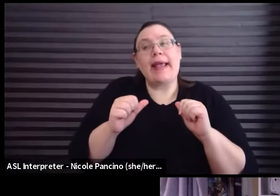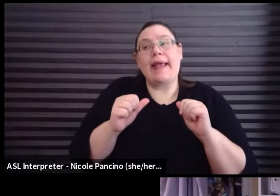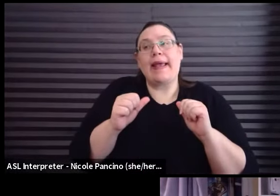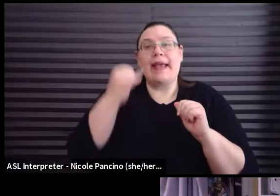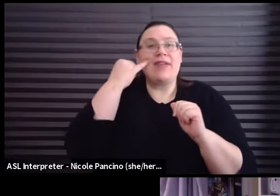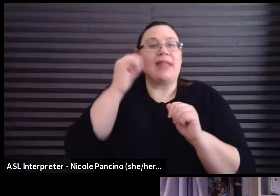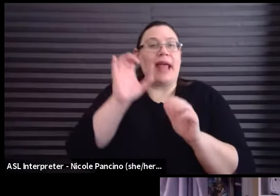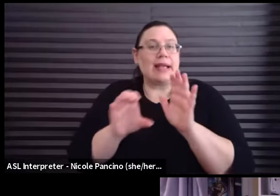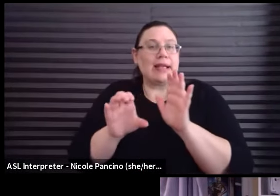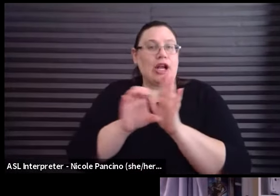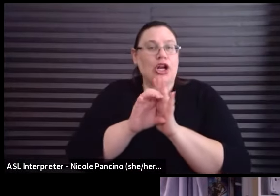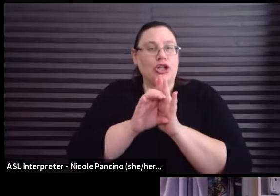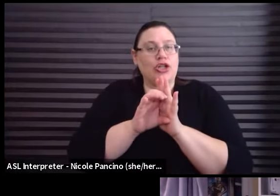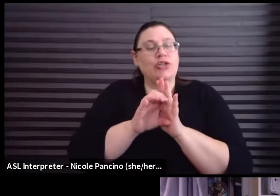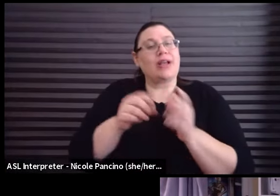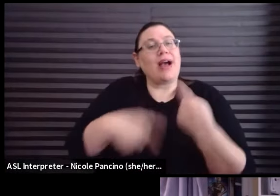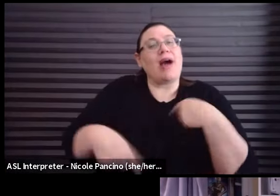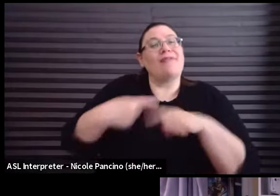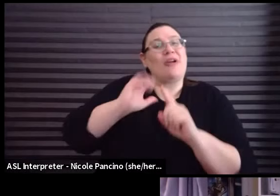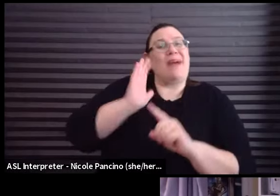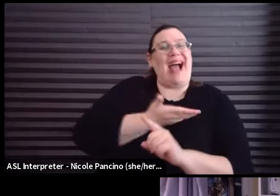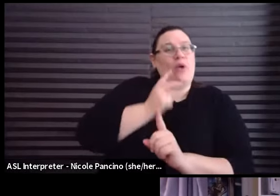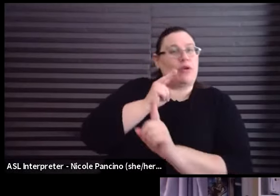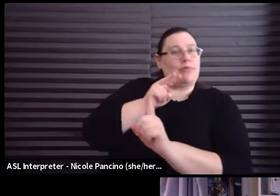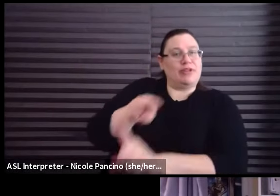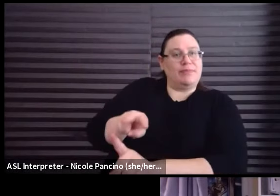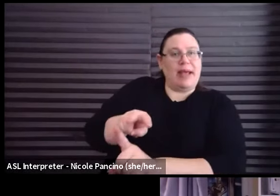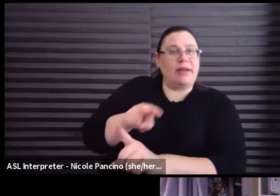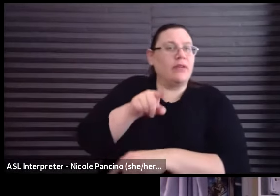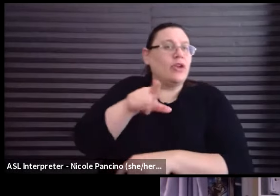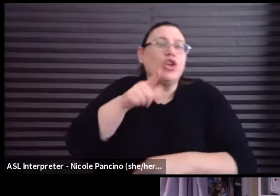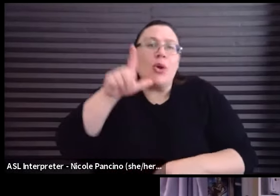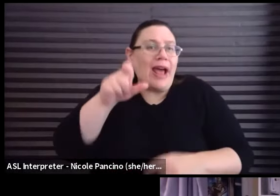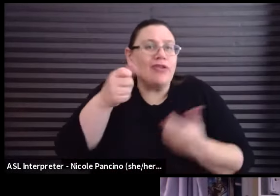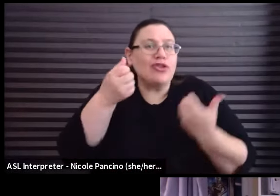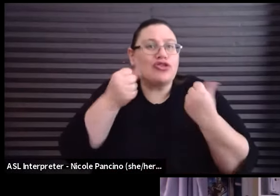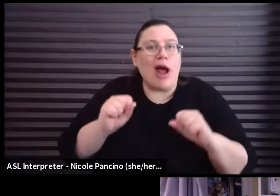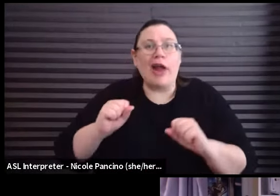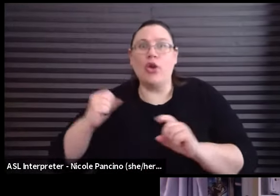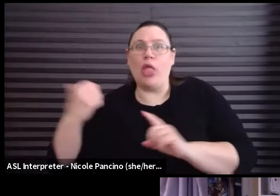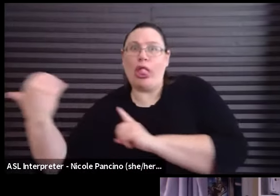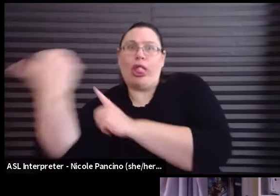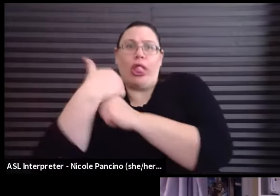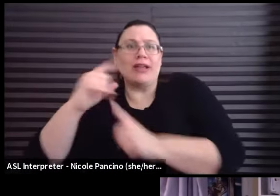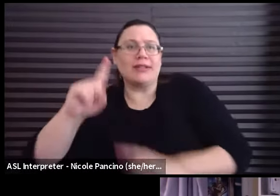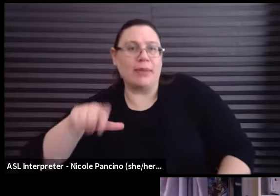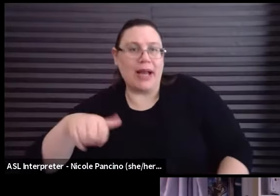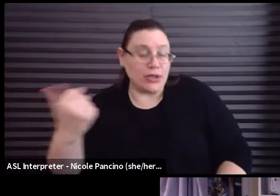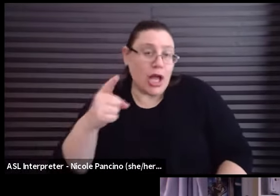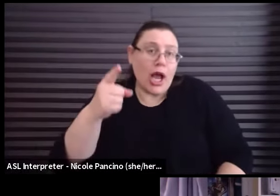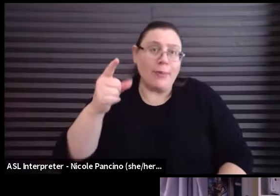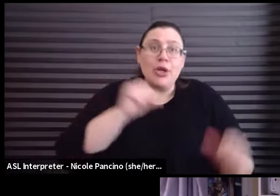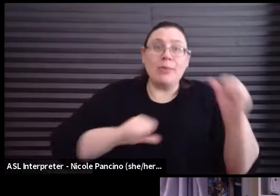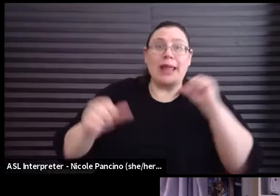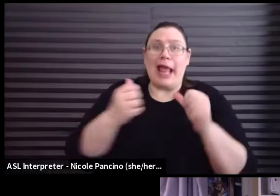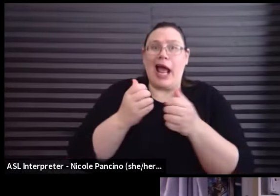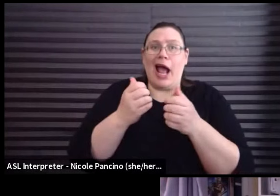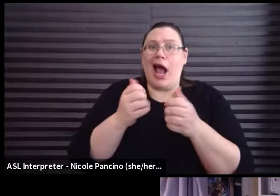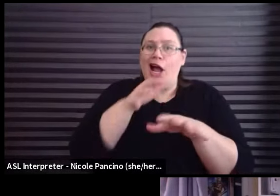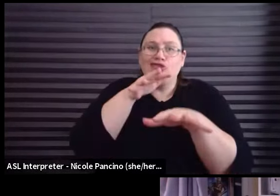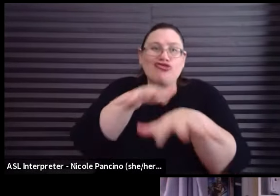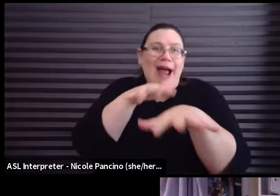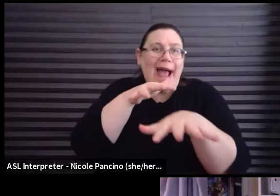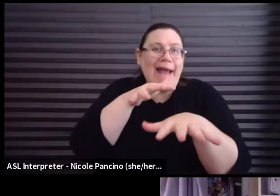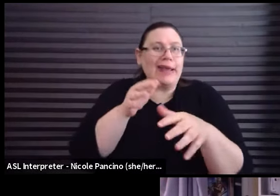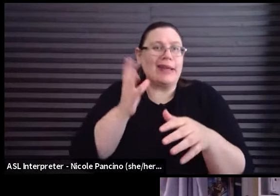coming at them from our own perspective. You don't have to try to be somebody else, even though you're playing a dragon going through a divorce. Two